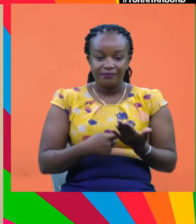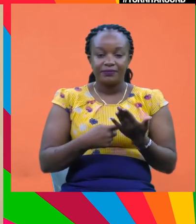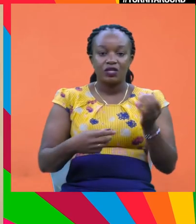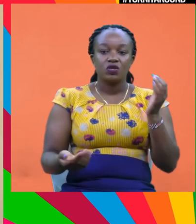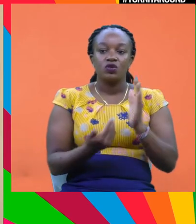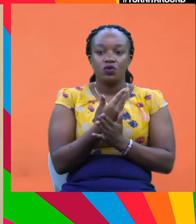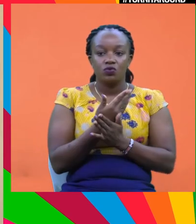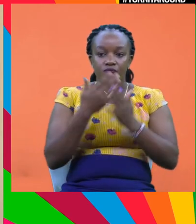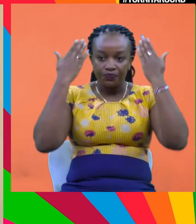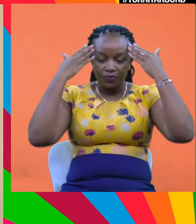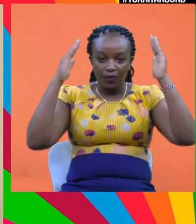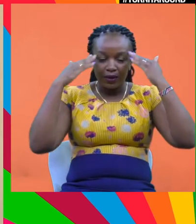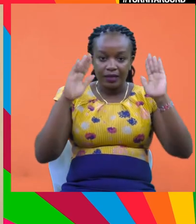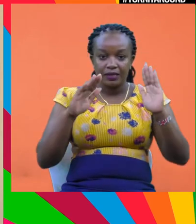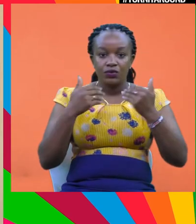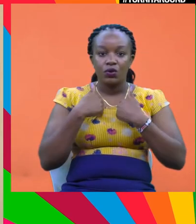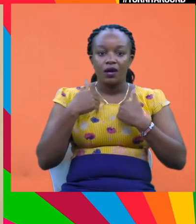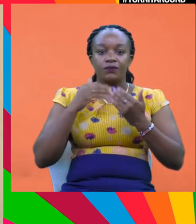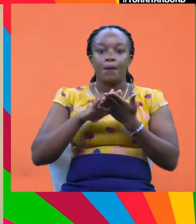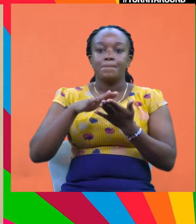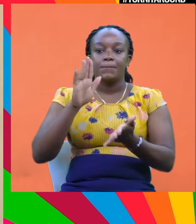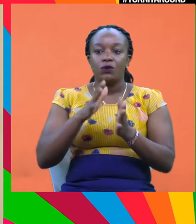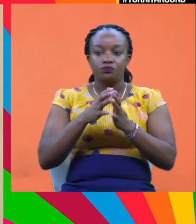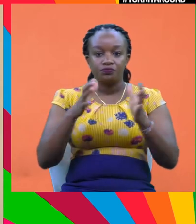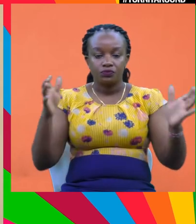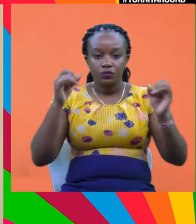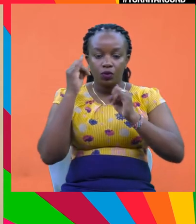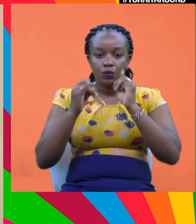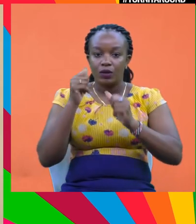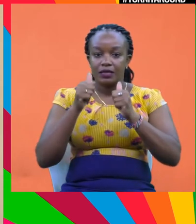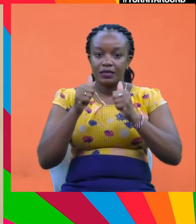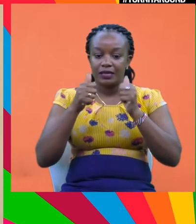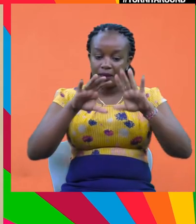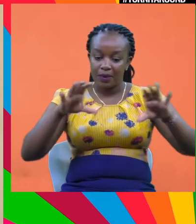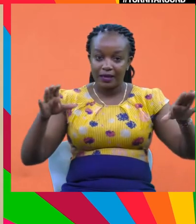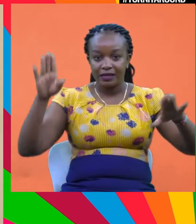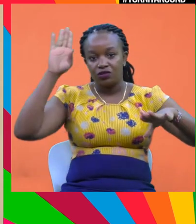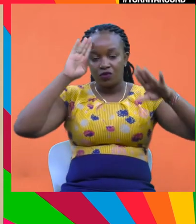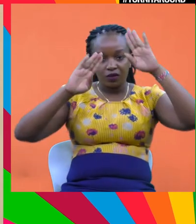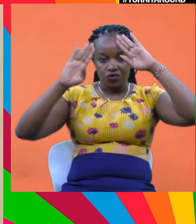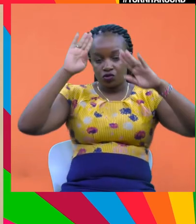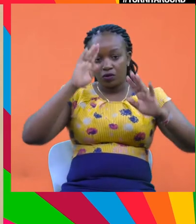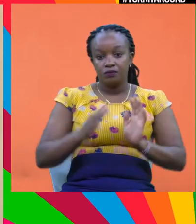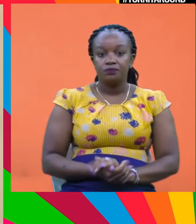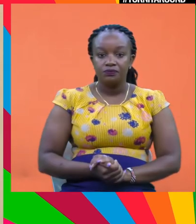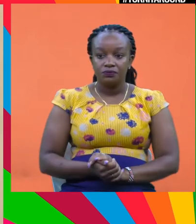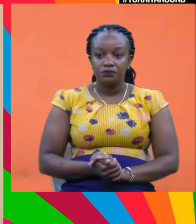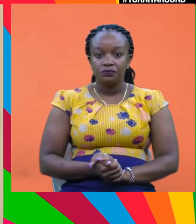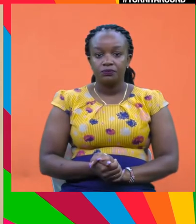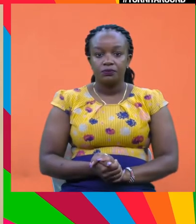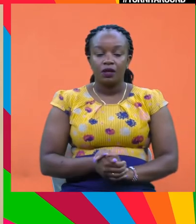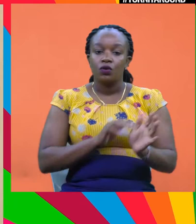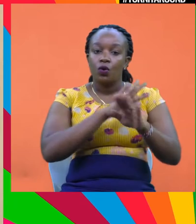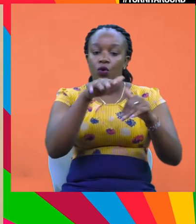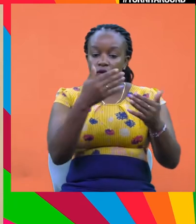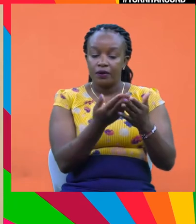And for the inventions for discoveries to have a more wide-reaching market, you need innovation. And that all